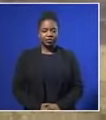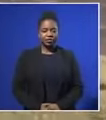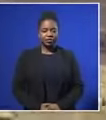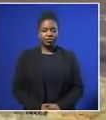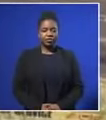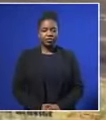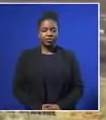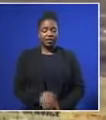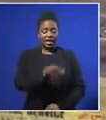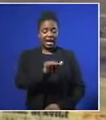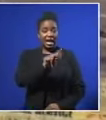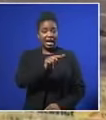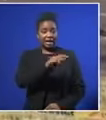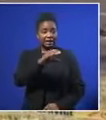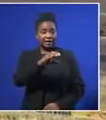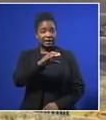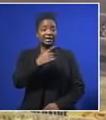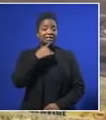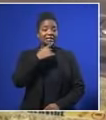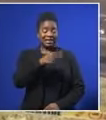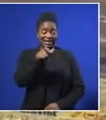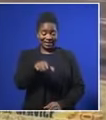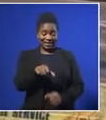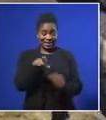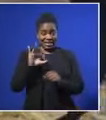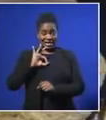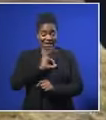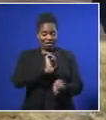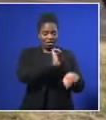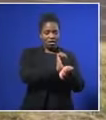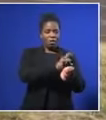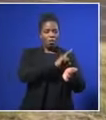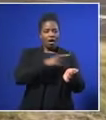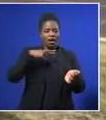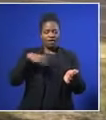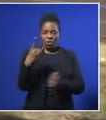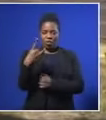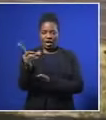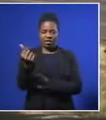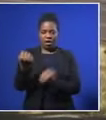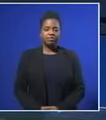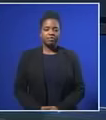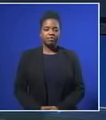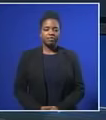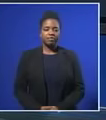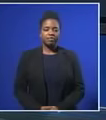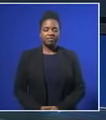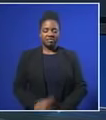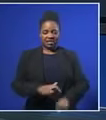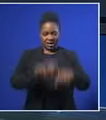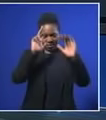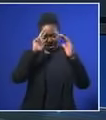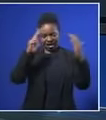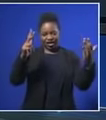The ANC sacks an employee arrested in connection with a cash and transit heist. This is E!